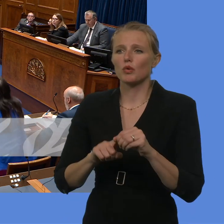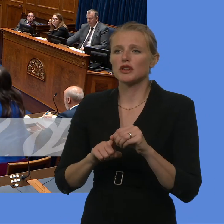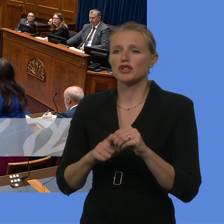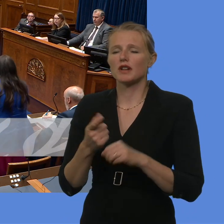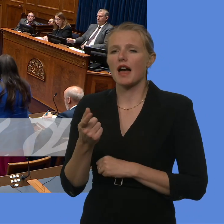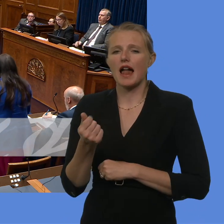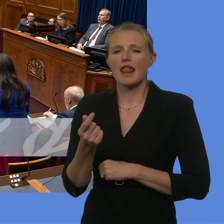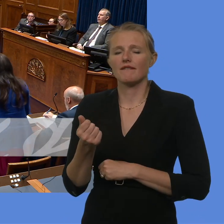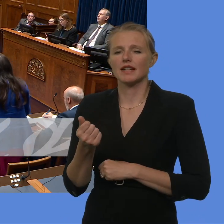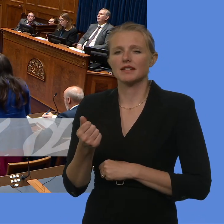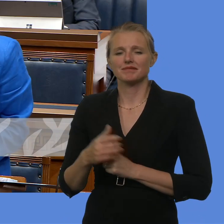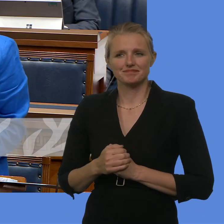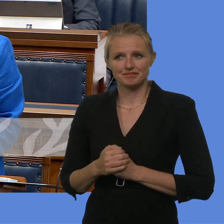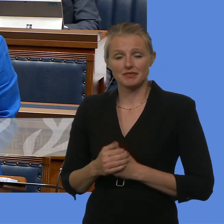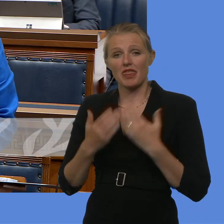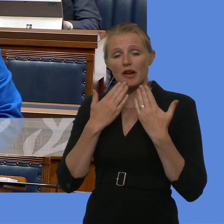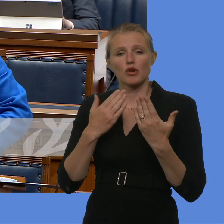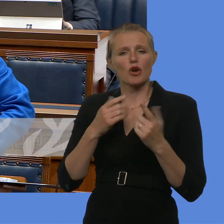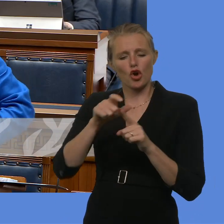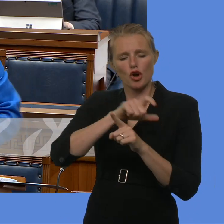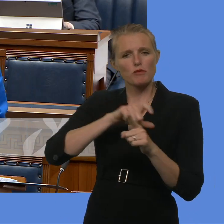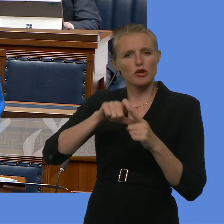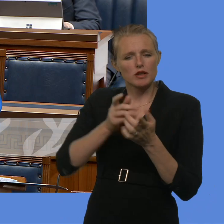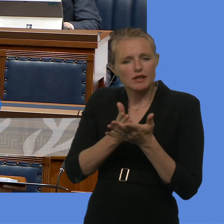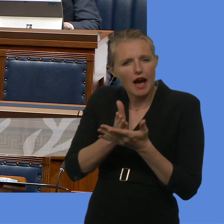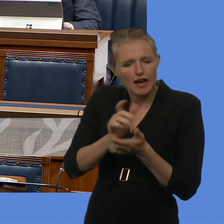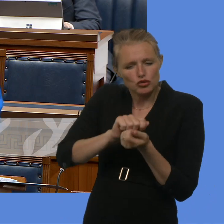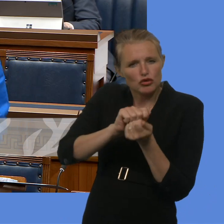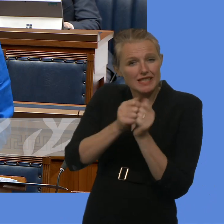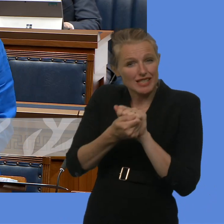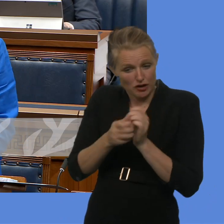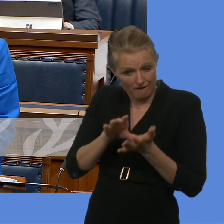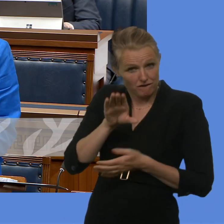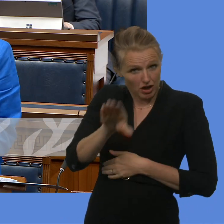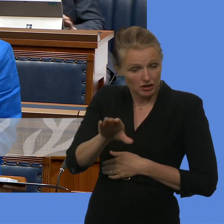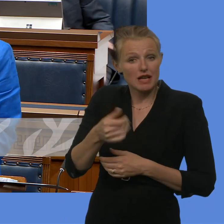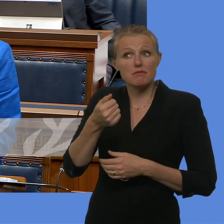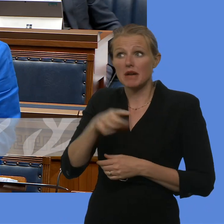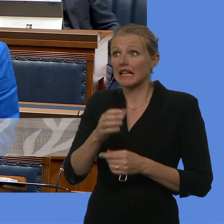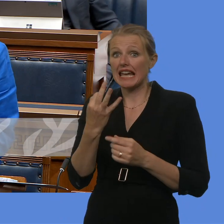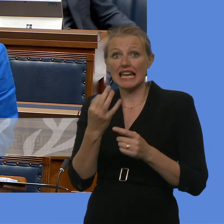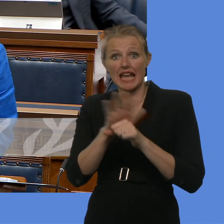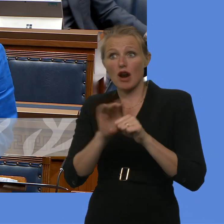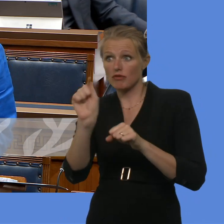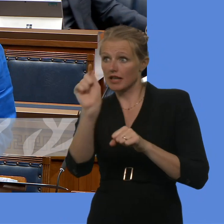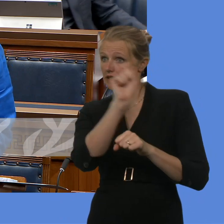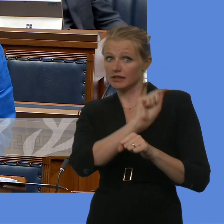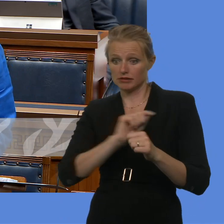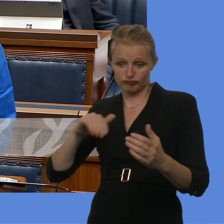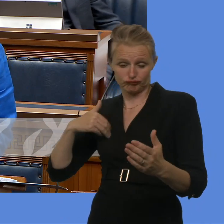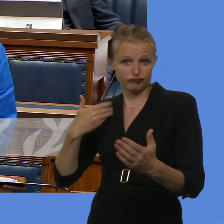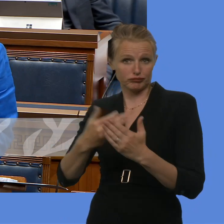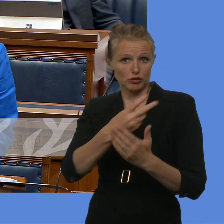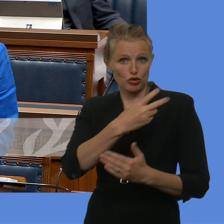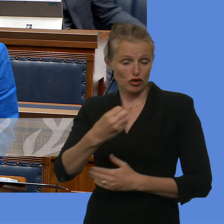Thank you, Mr Speaker. Communities in transition has operated across eight designated areas since 2019. Our officials are currently carrying out